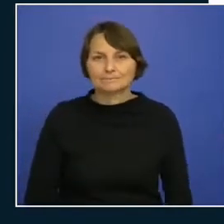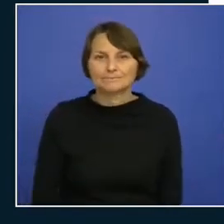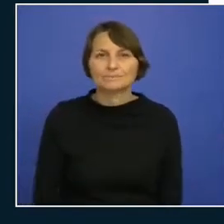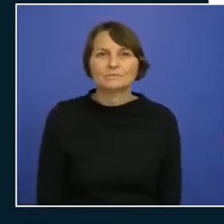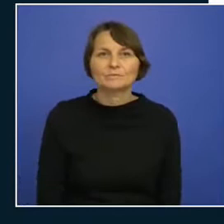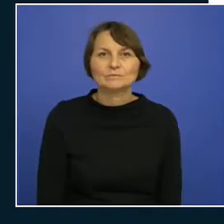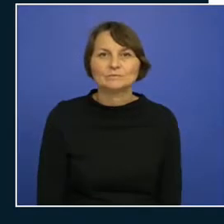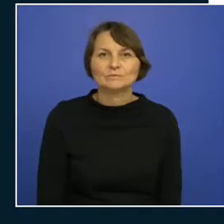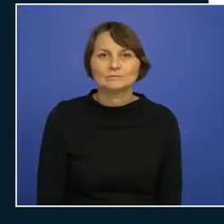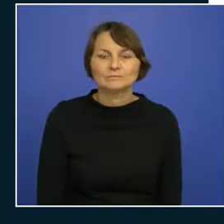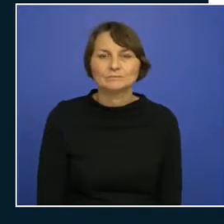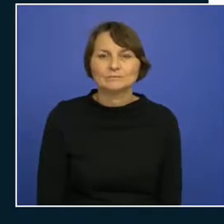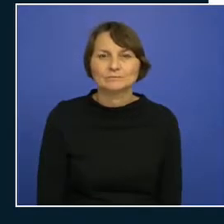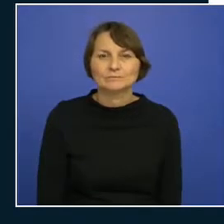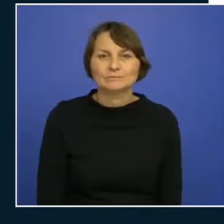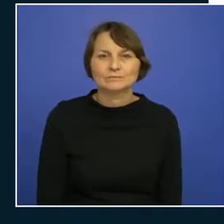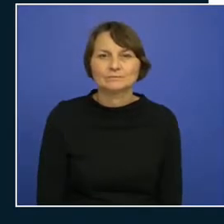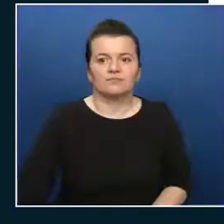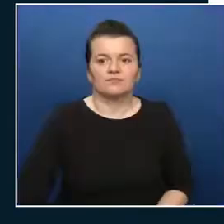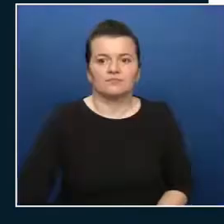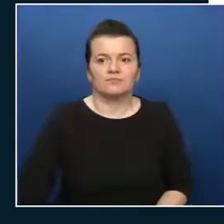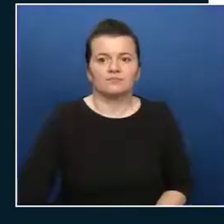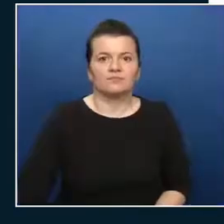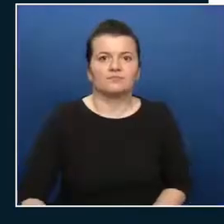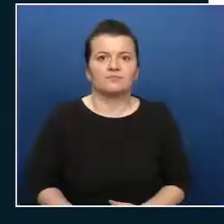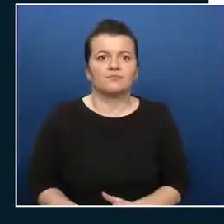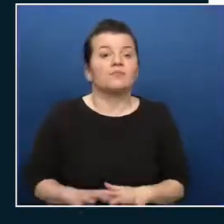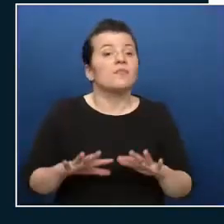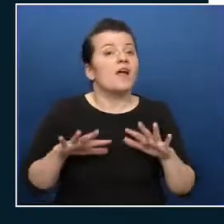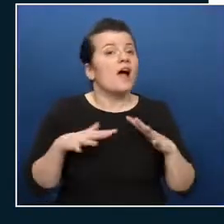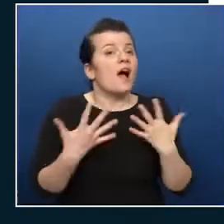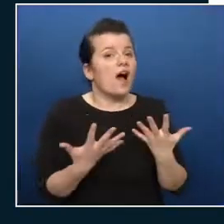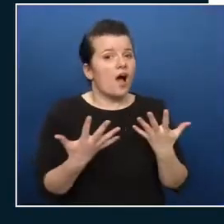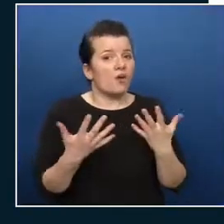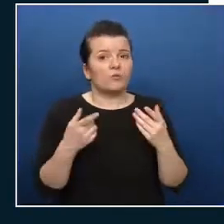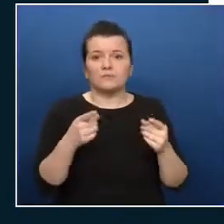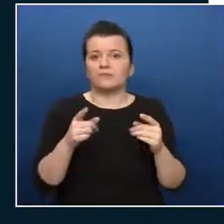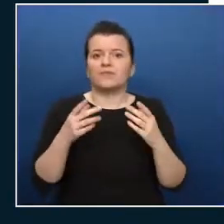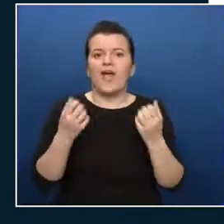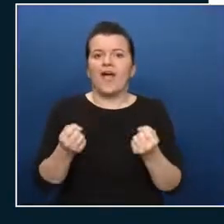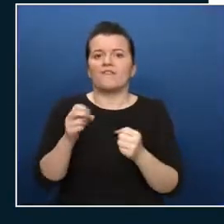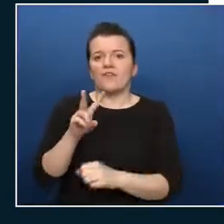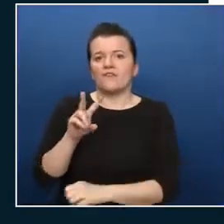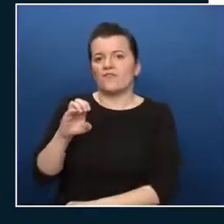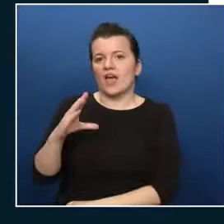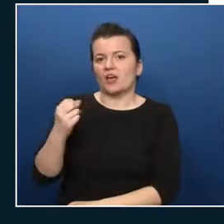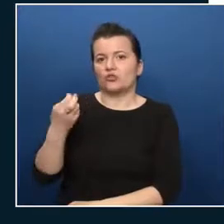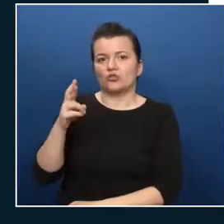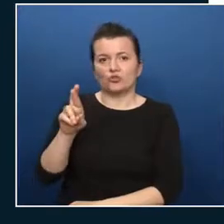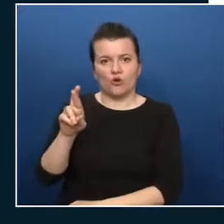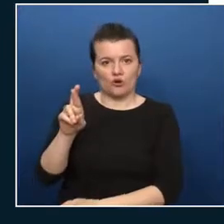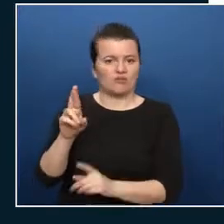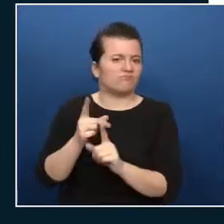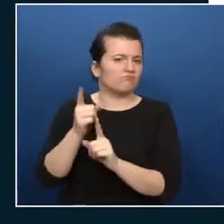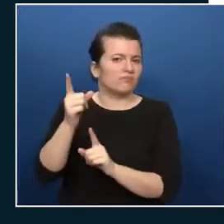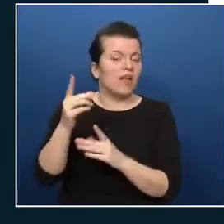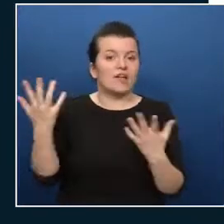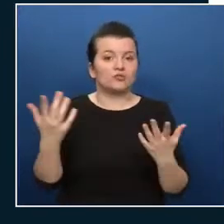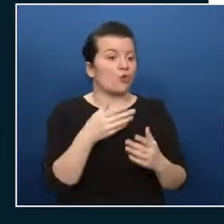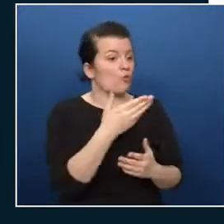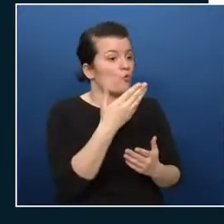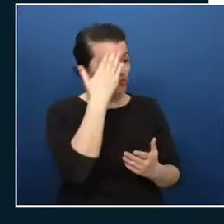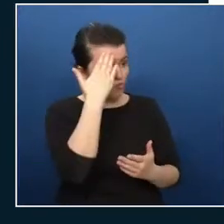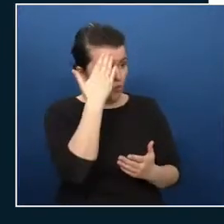insecure attack vector like that's something you have versus something you know of something you know versus something you have